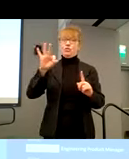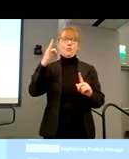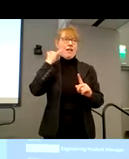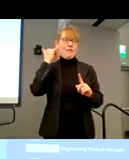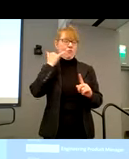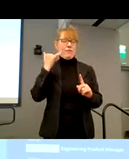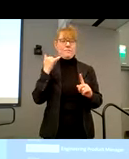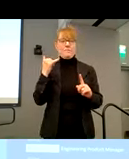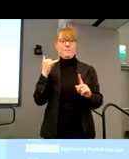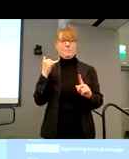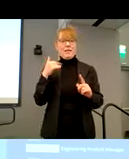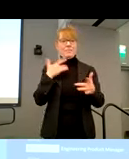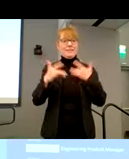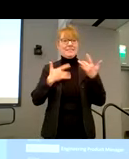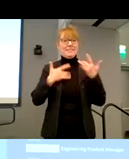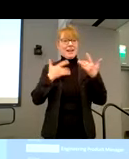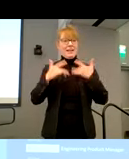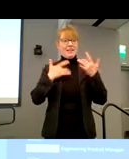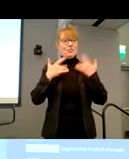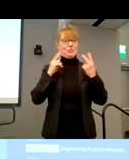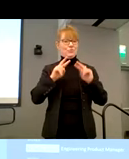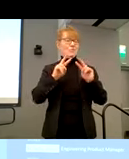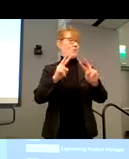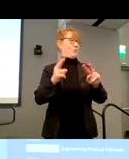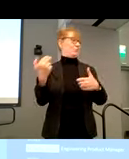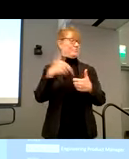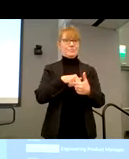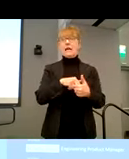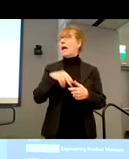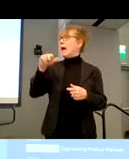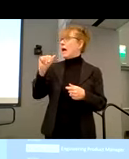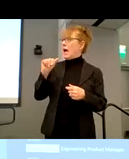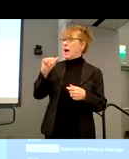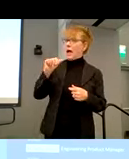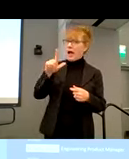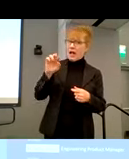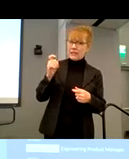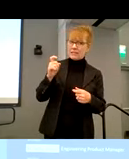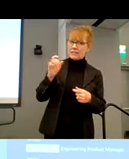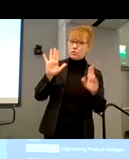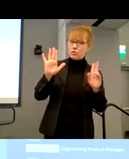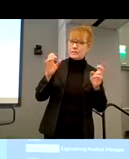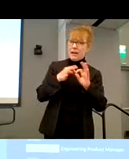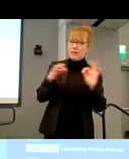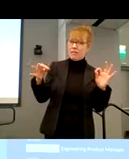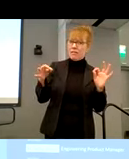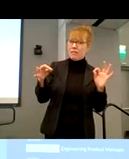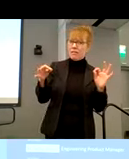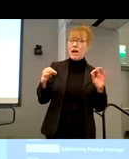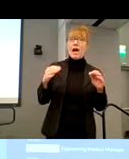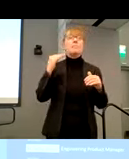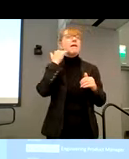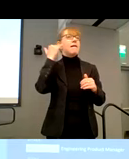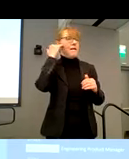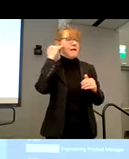and, uh, I'm excited to participate in this panel. Okay. Alex, could you just please repeat your title? I am the head of accessibility